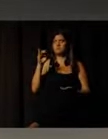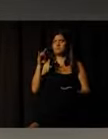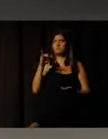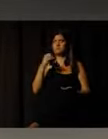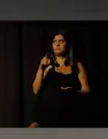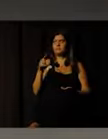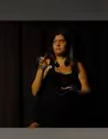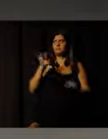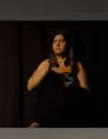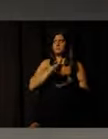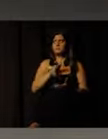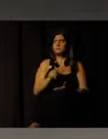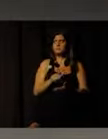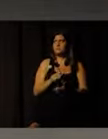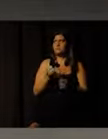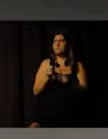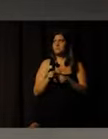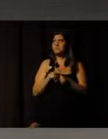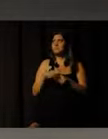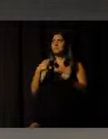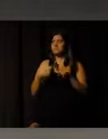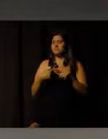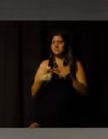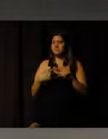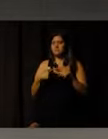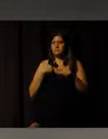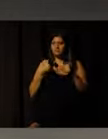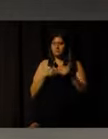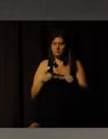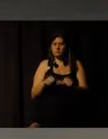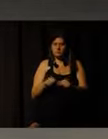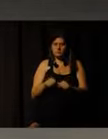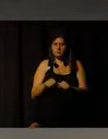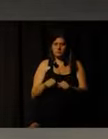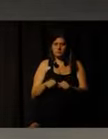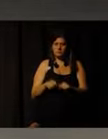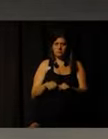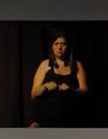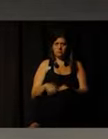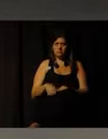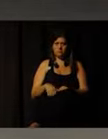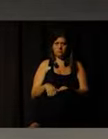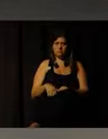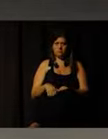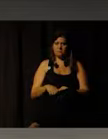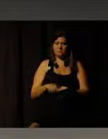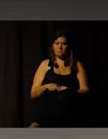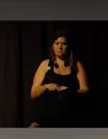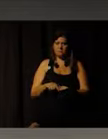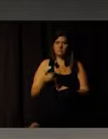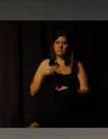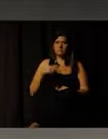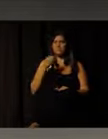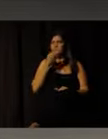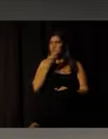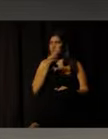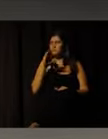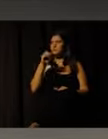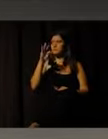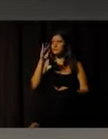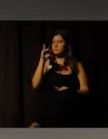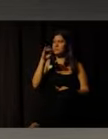institution YMCA world and why we are in a very optimistic